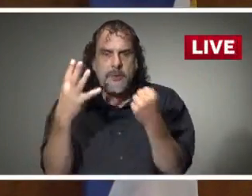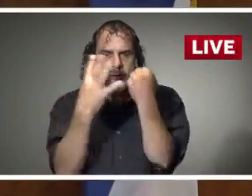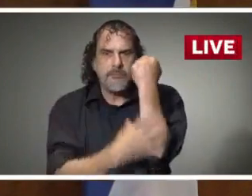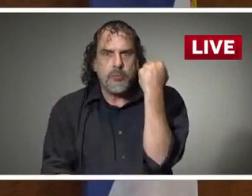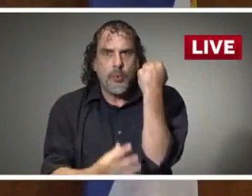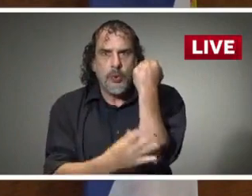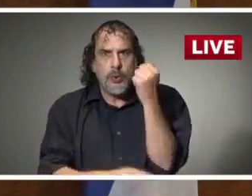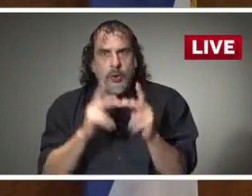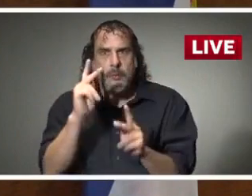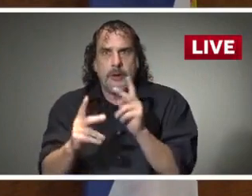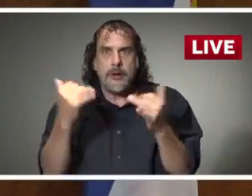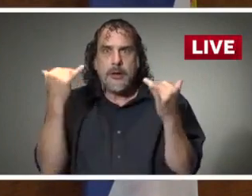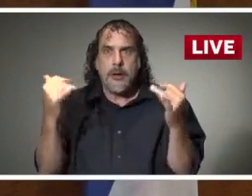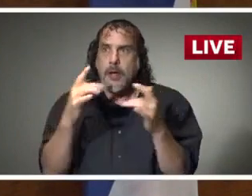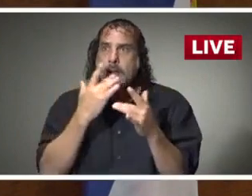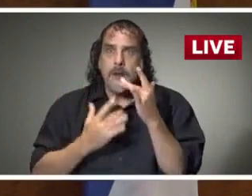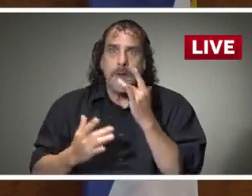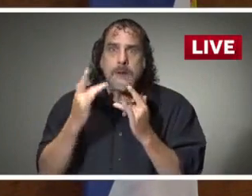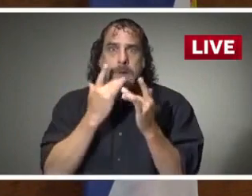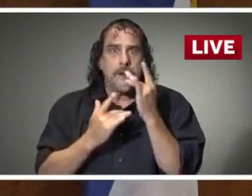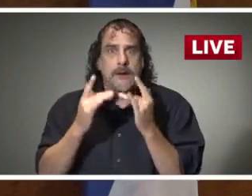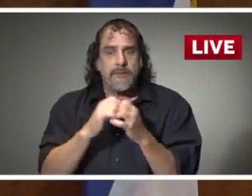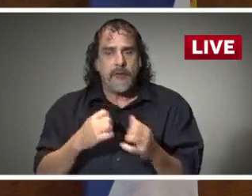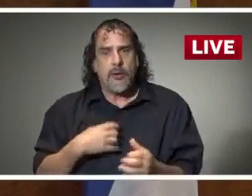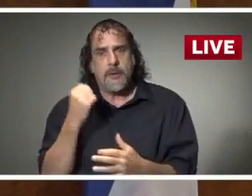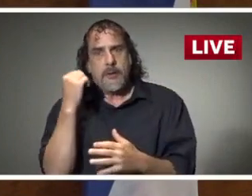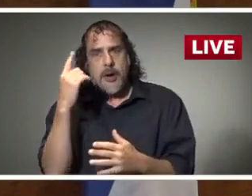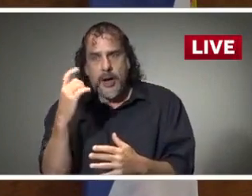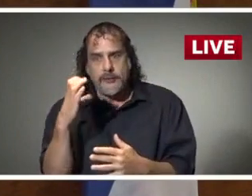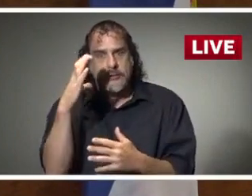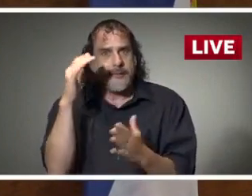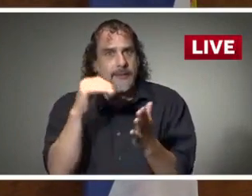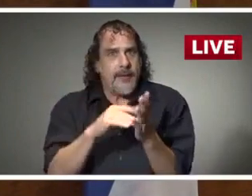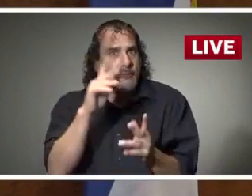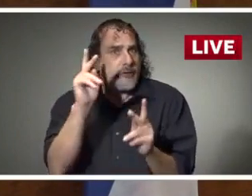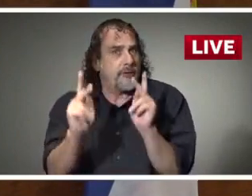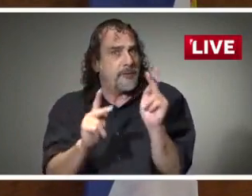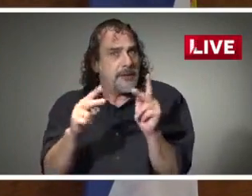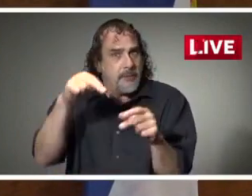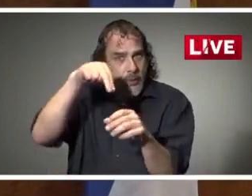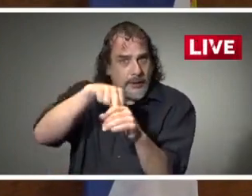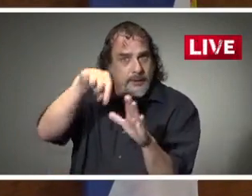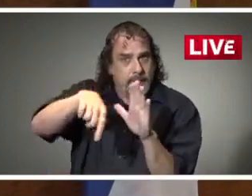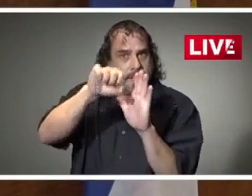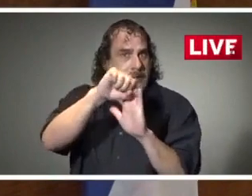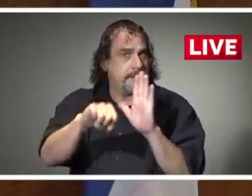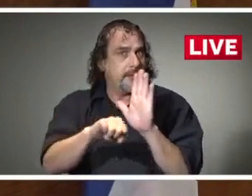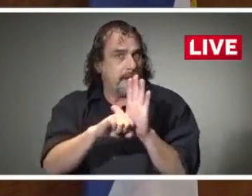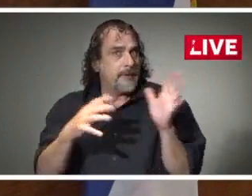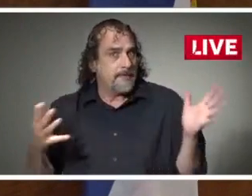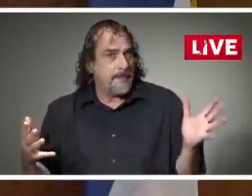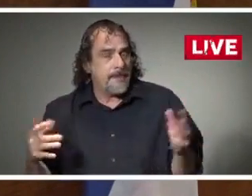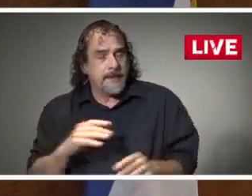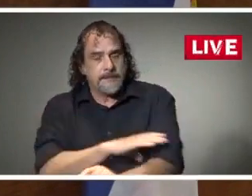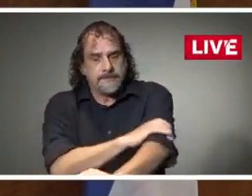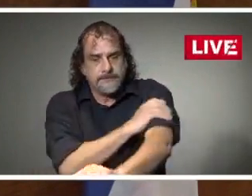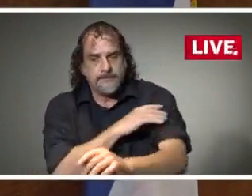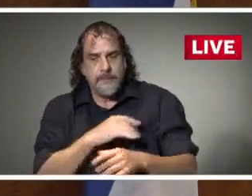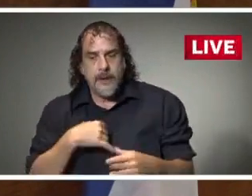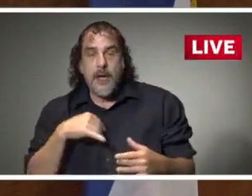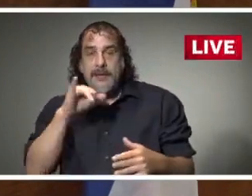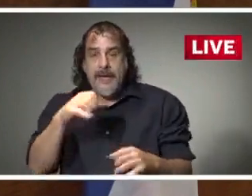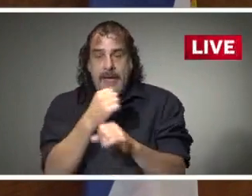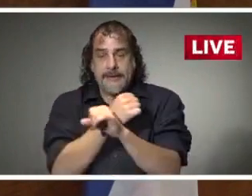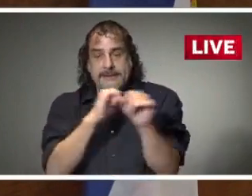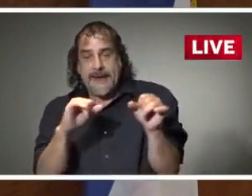serious and could be deadly for hundreds of thousands of Mississippians as well. Our safer at home order